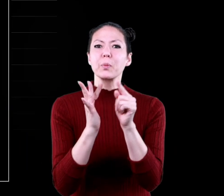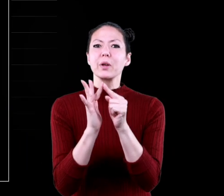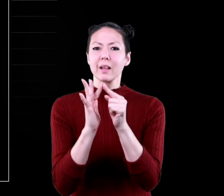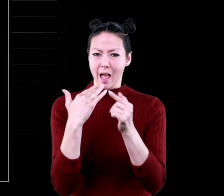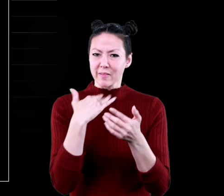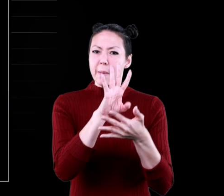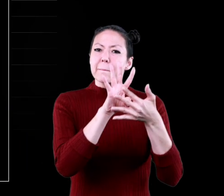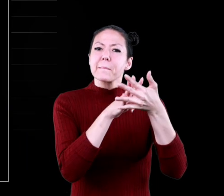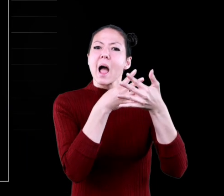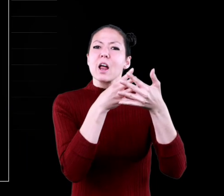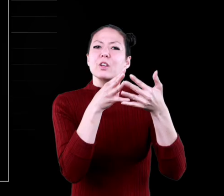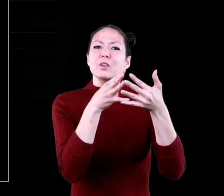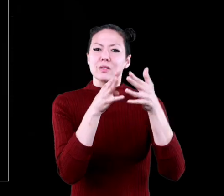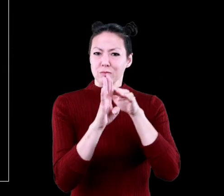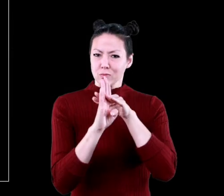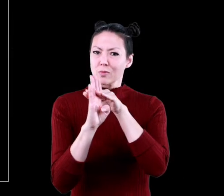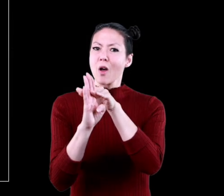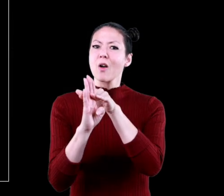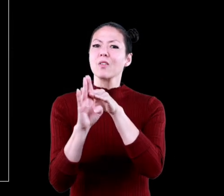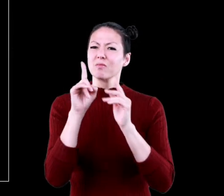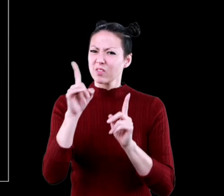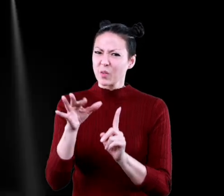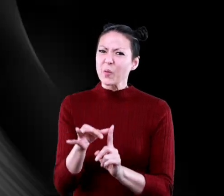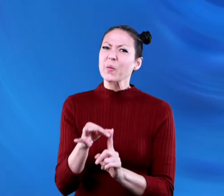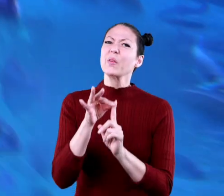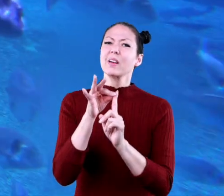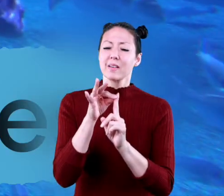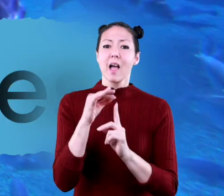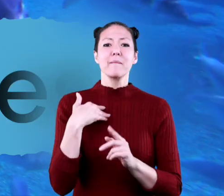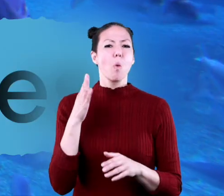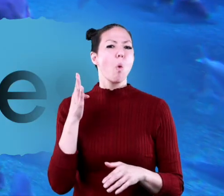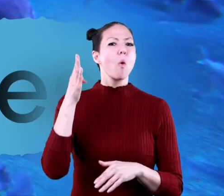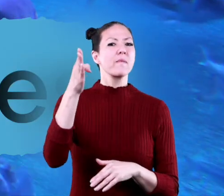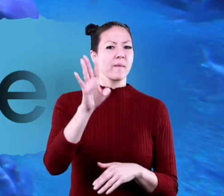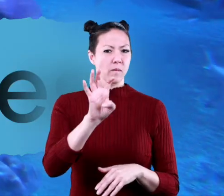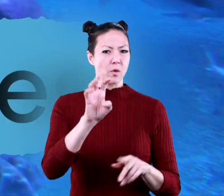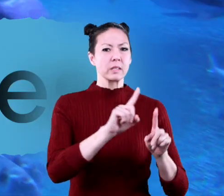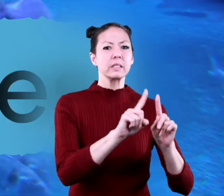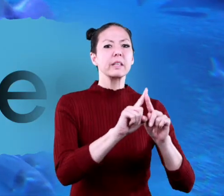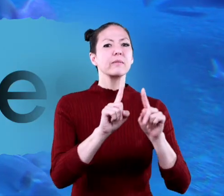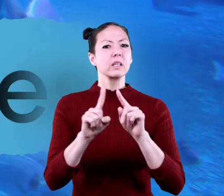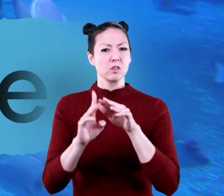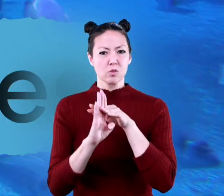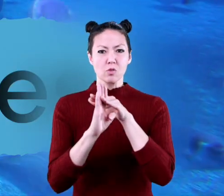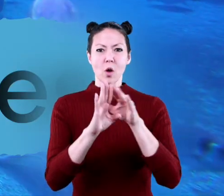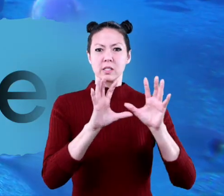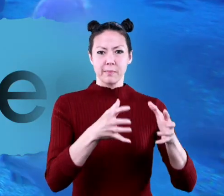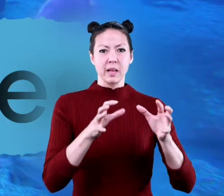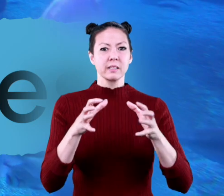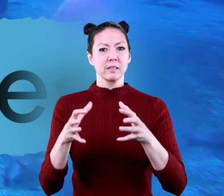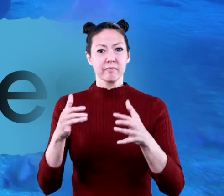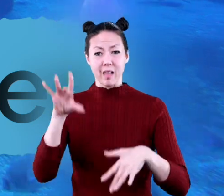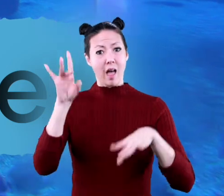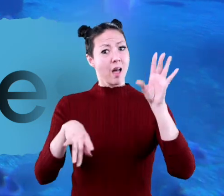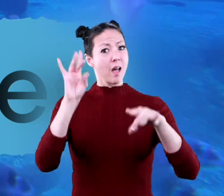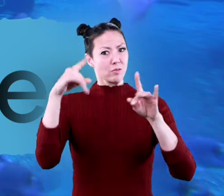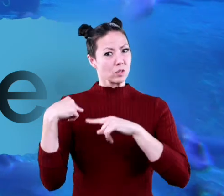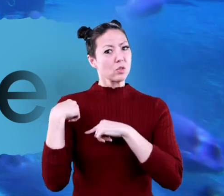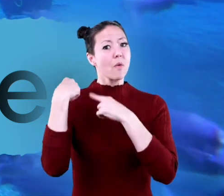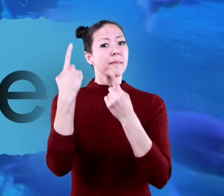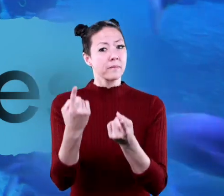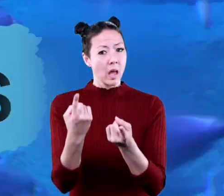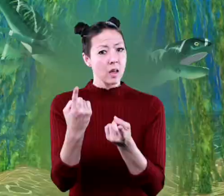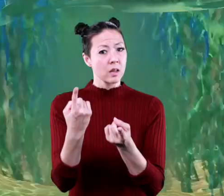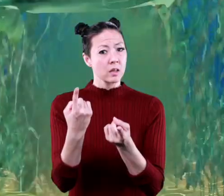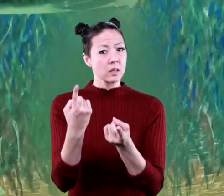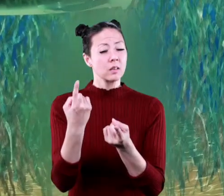patterns on these sharks are totally unique. Over 400 different living shark species have been discovered so